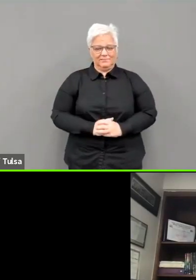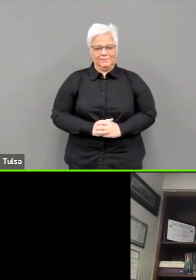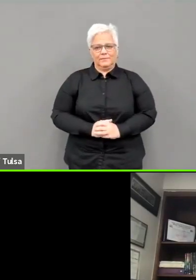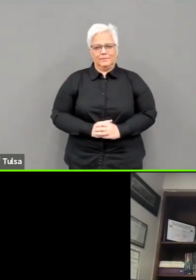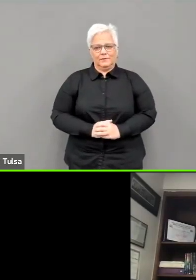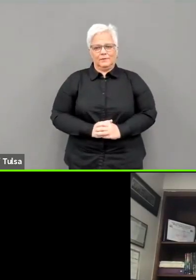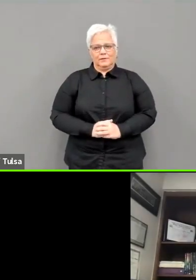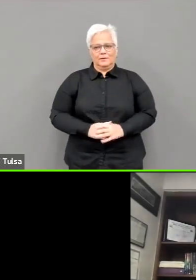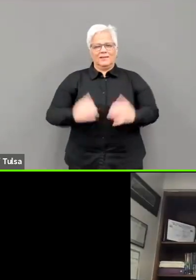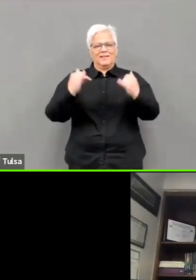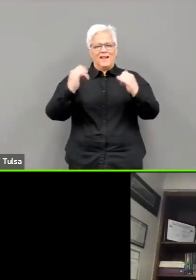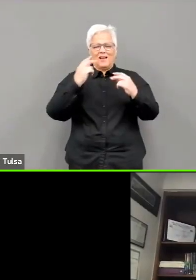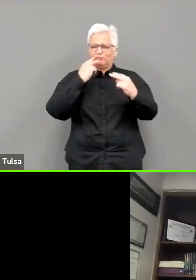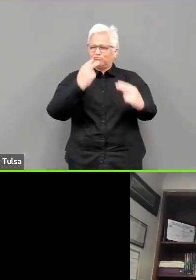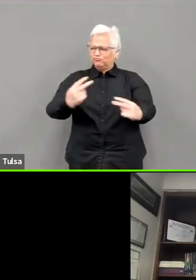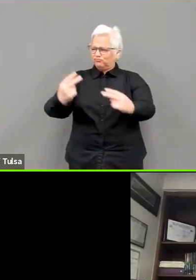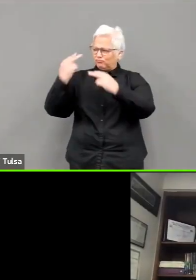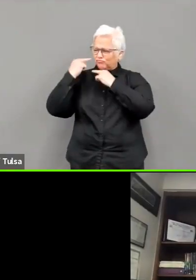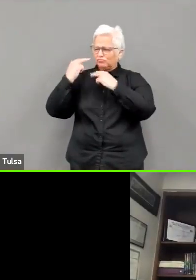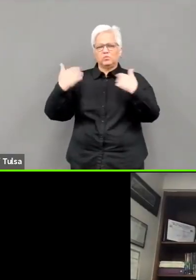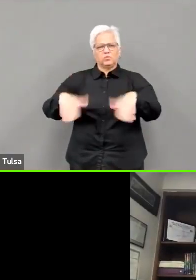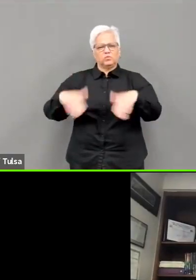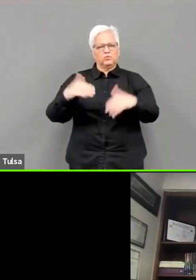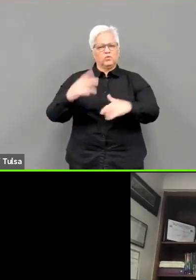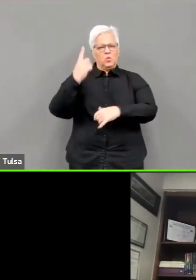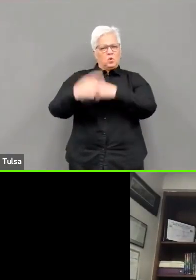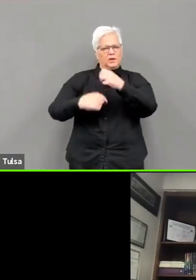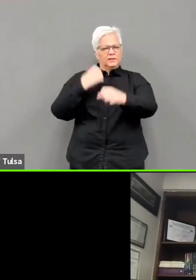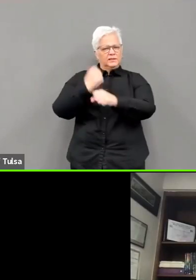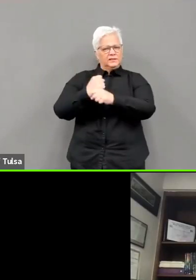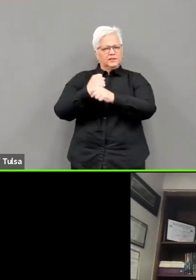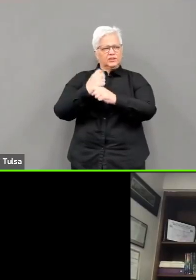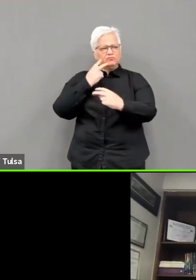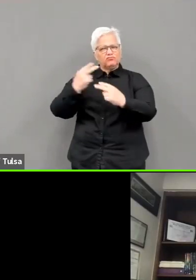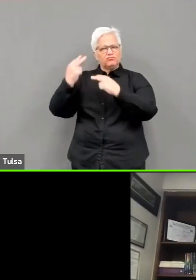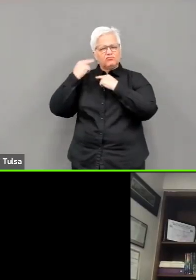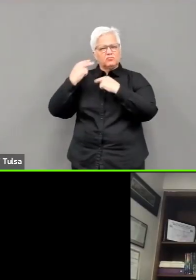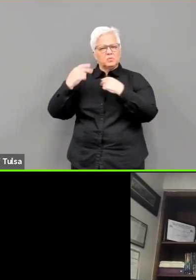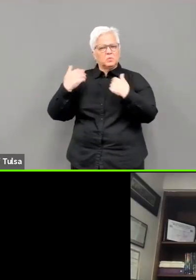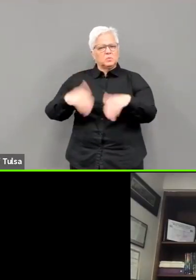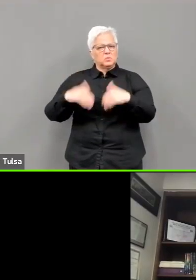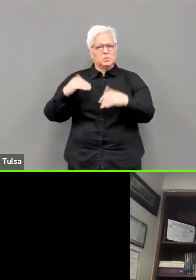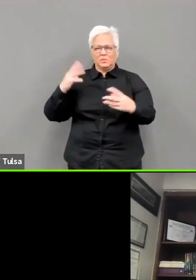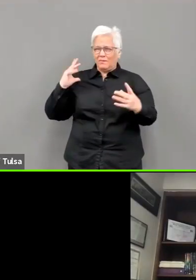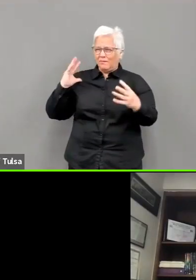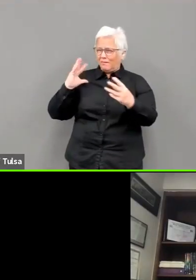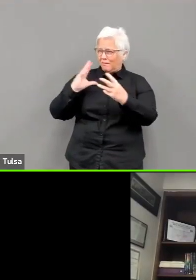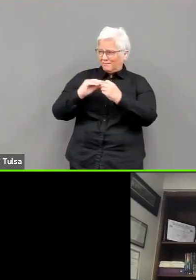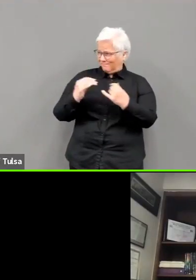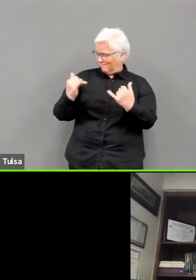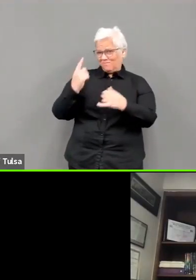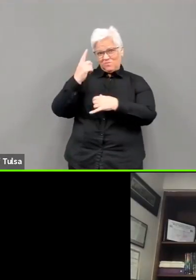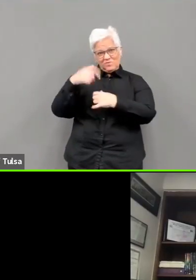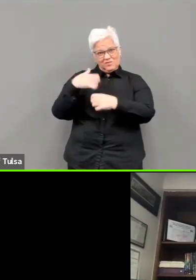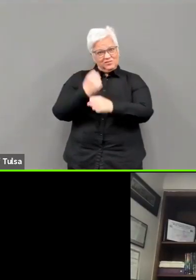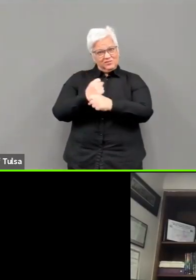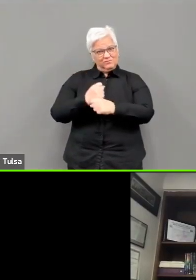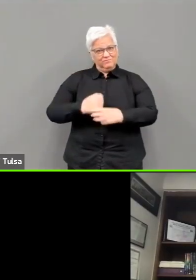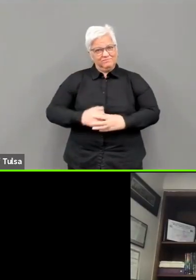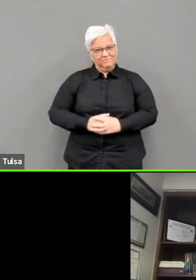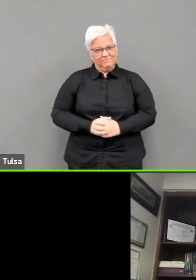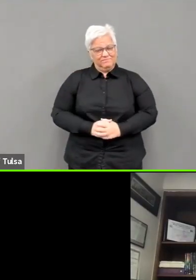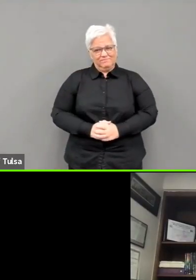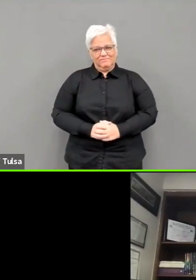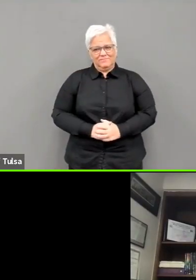-year anniversary of COVID here in Tulsa. To start today's press conference, we will first hear from Reverend Chris Moore, who